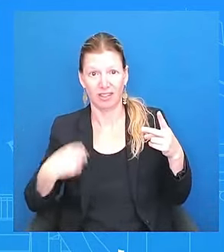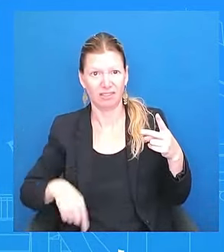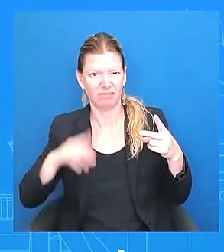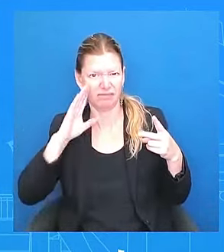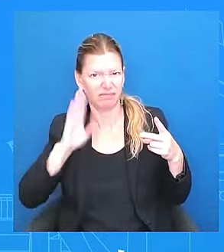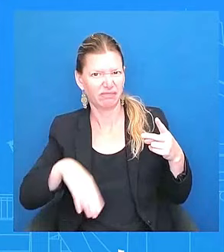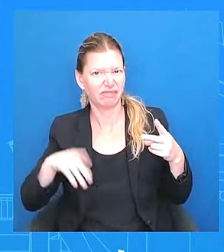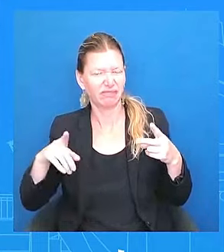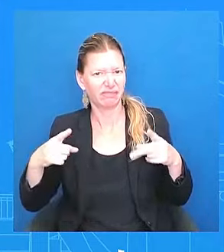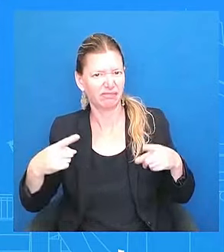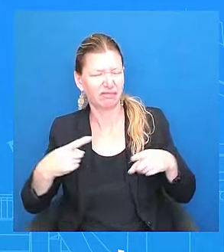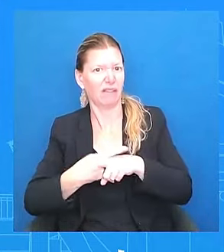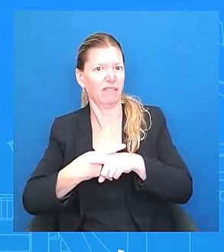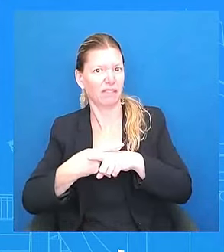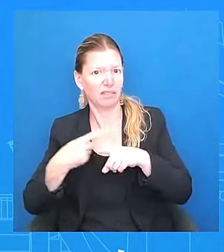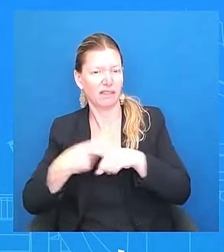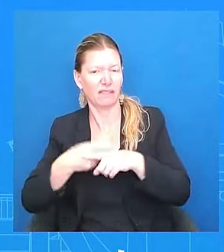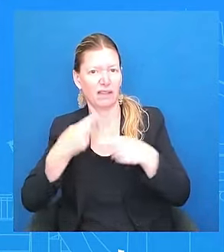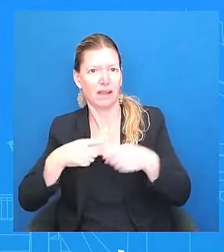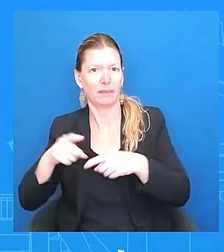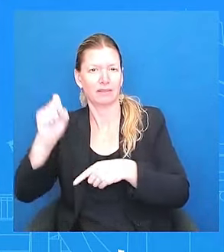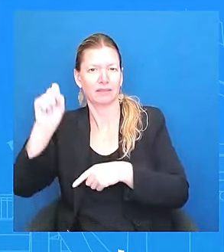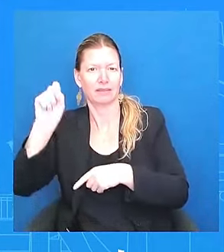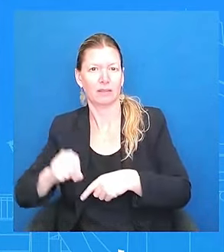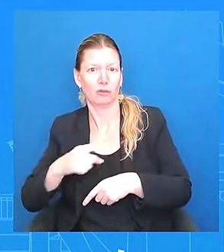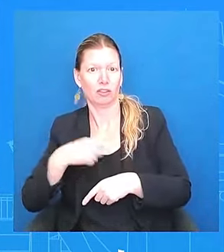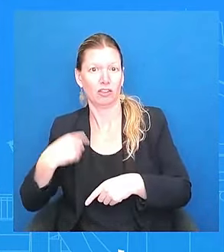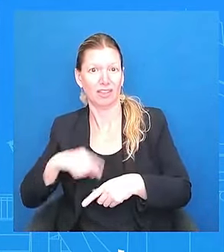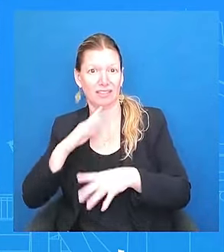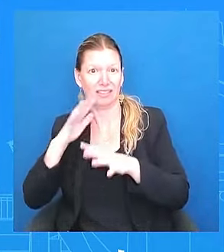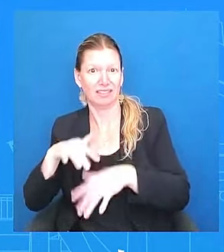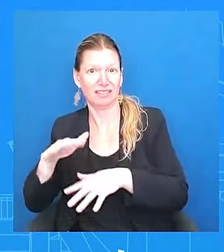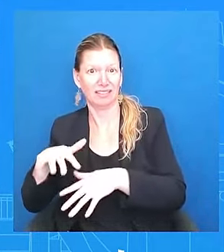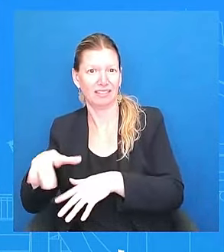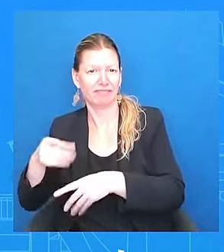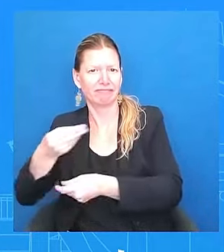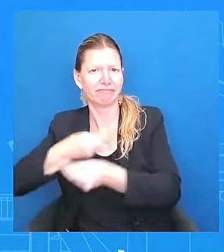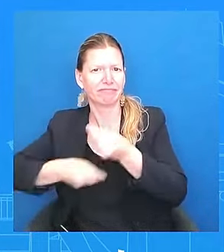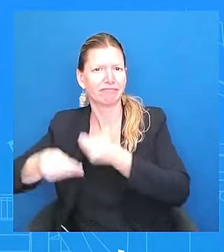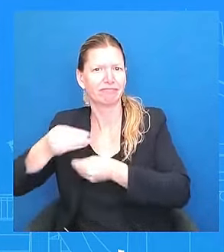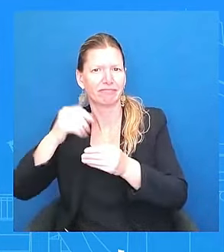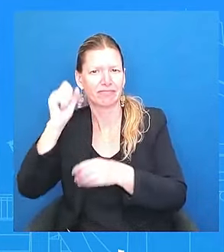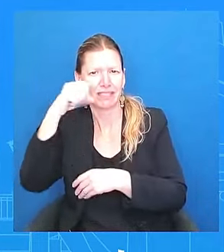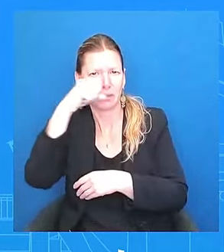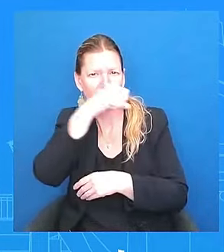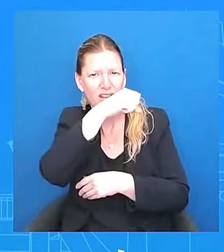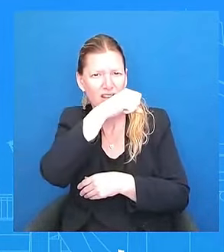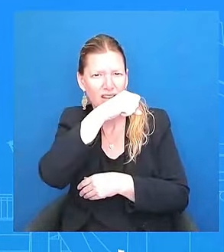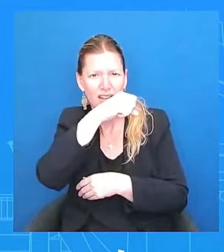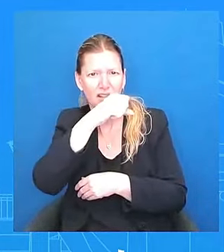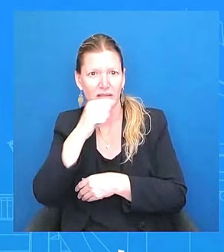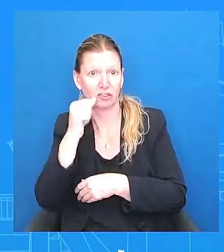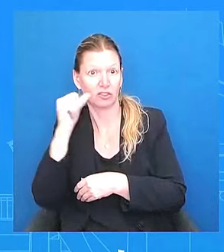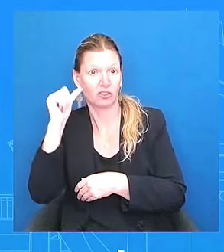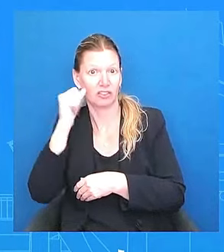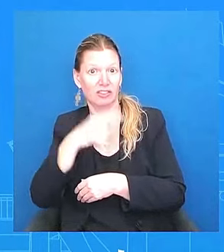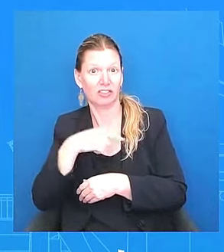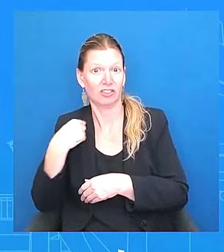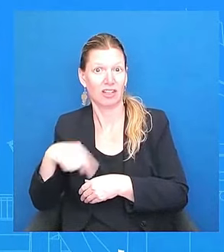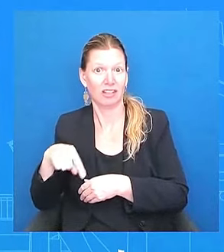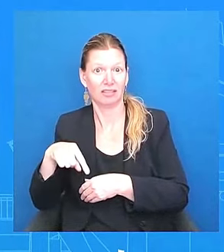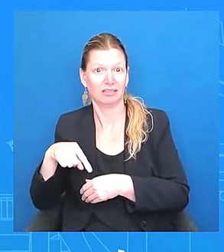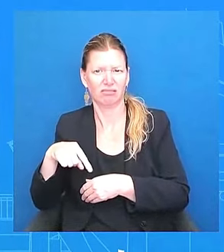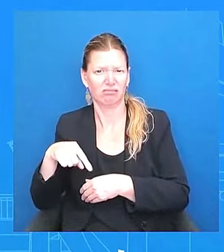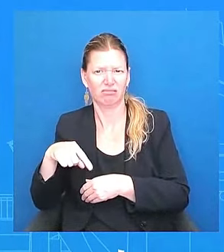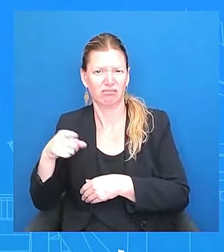and East Sea. Yesterday, we saw Chinese Coast Guard ship harass Japanese ship near Senkaku Islands, also detain a